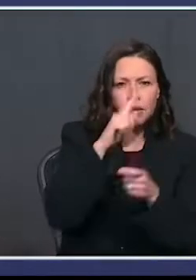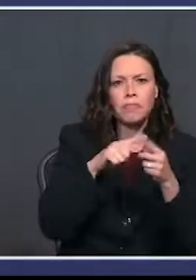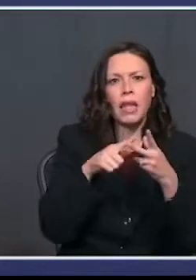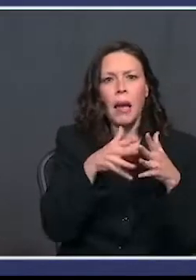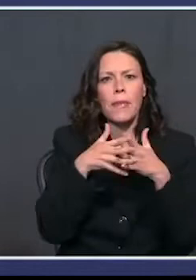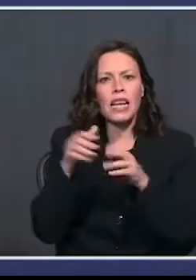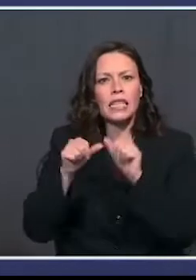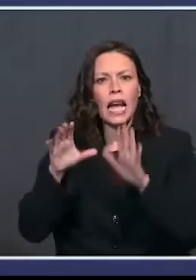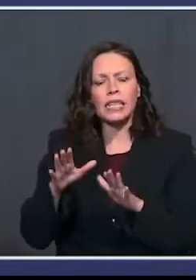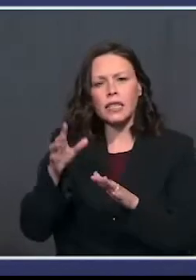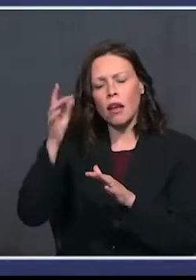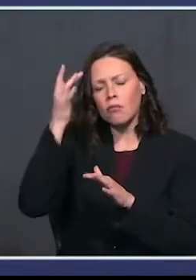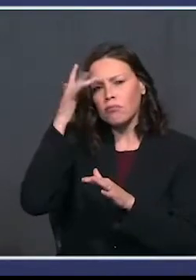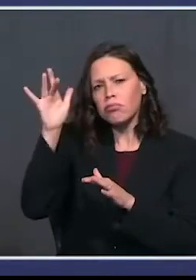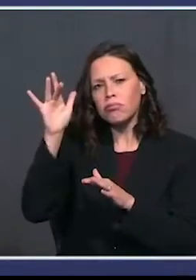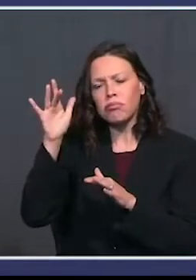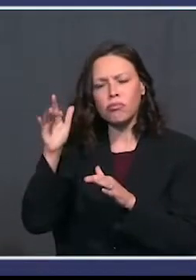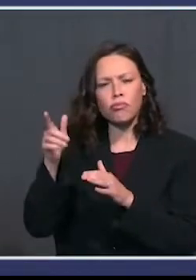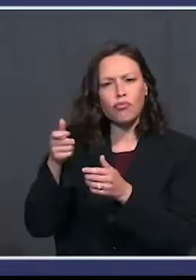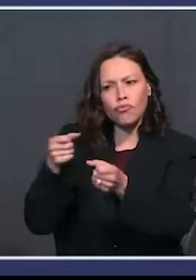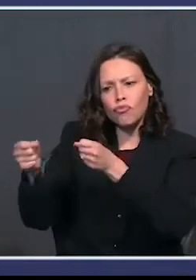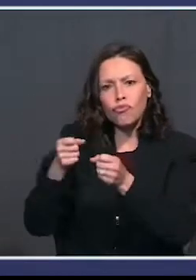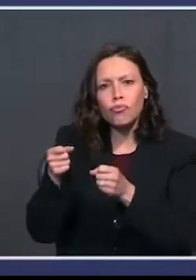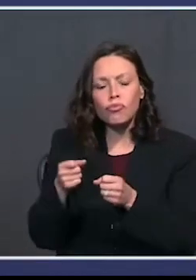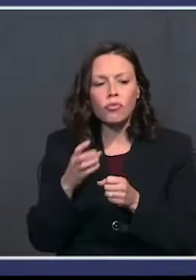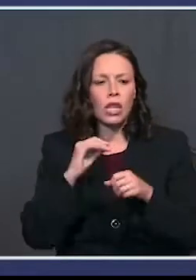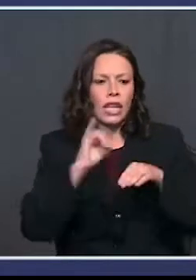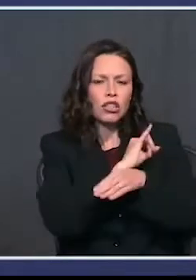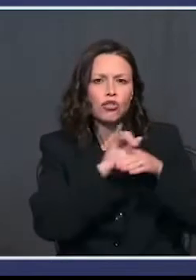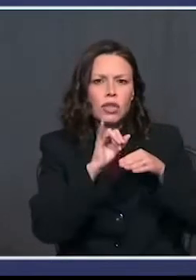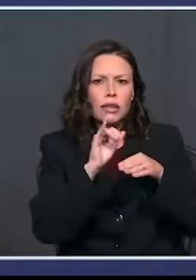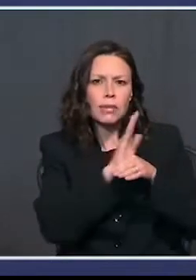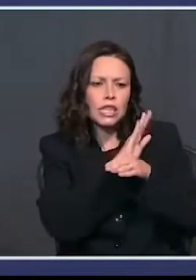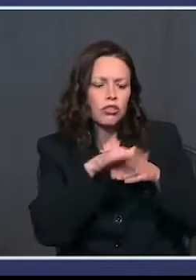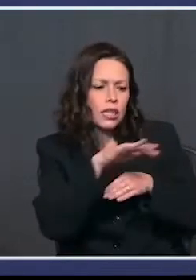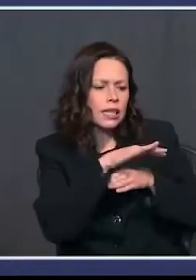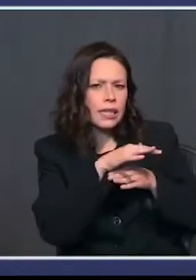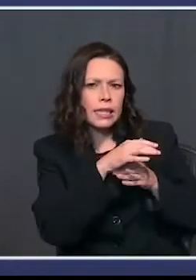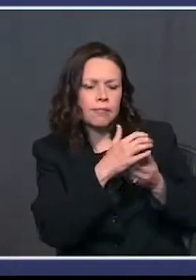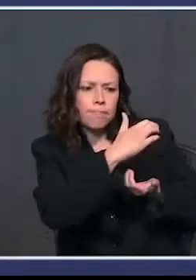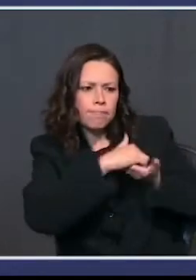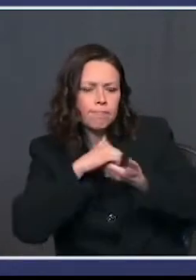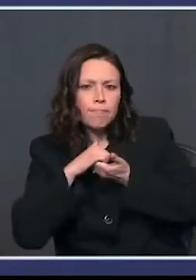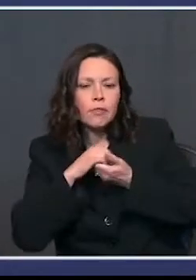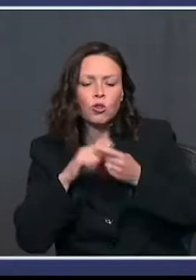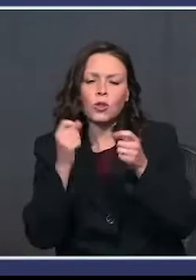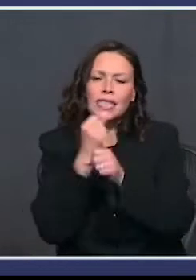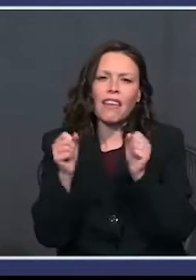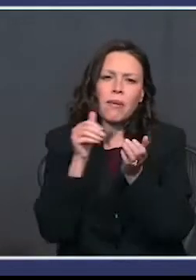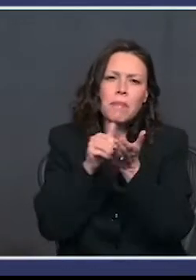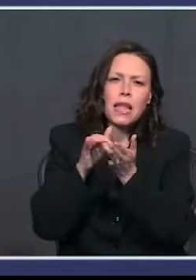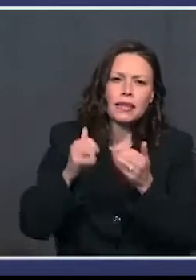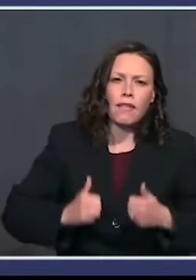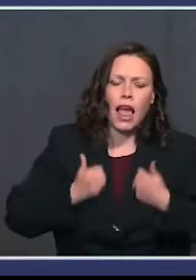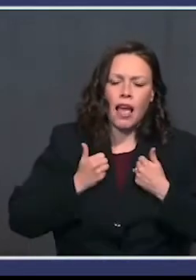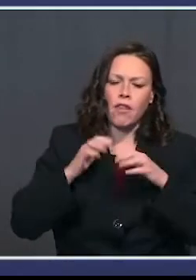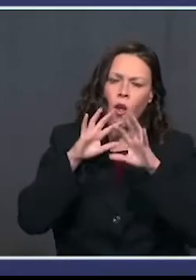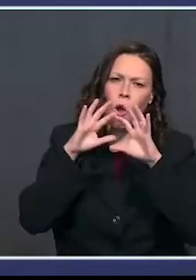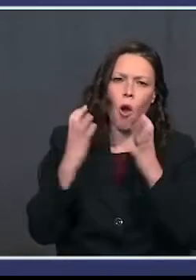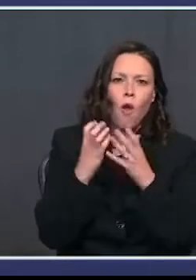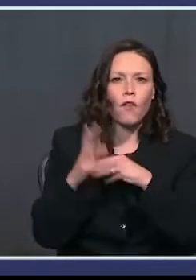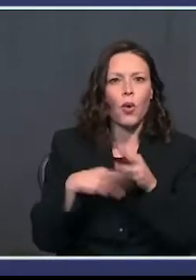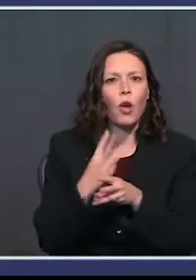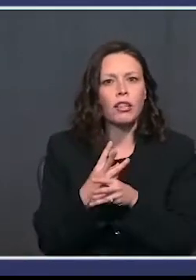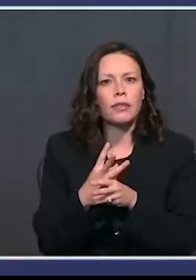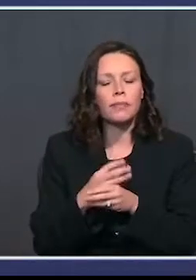American scientists, and the might of American industry to save millions and millions of lives all over the world. We're